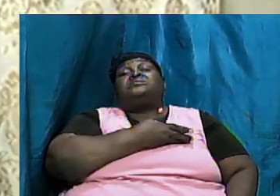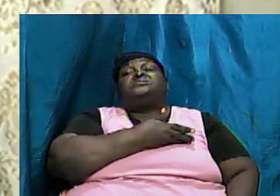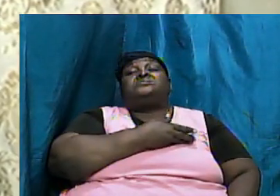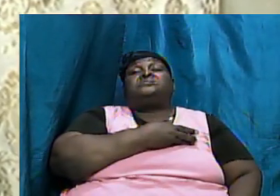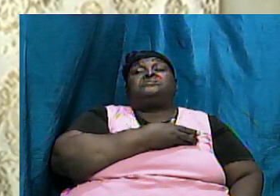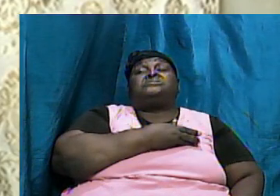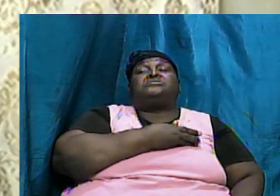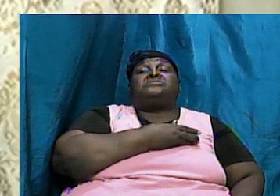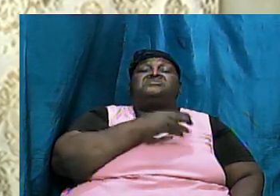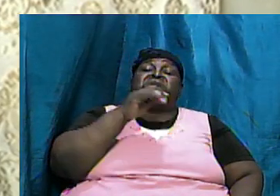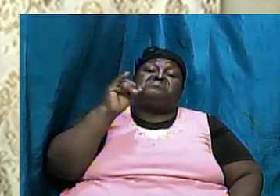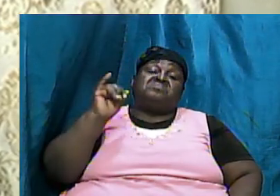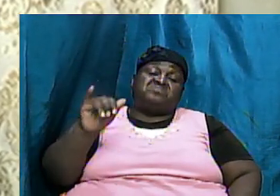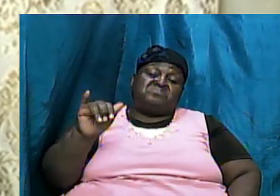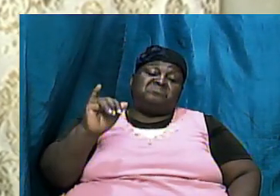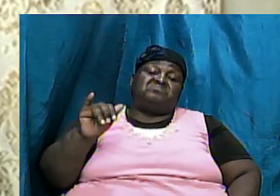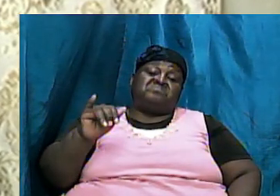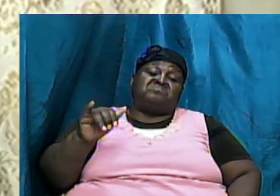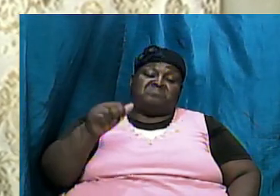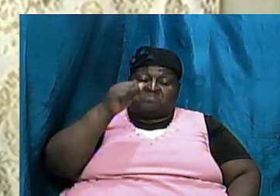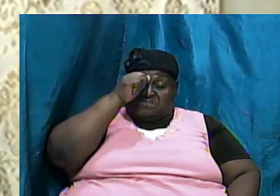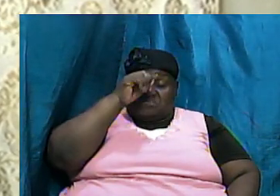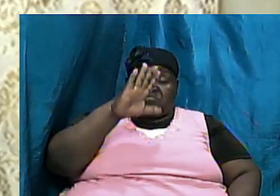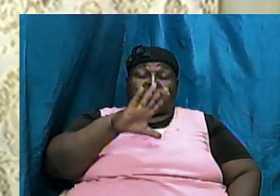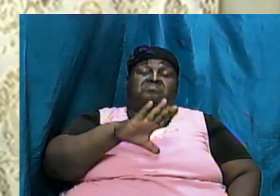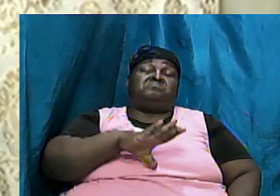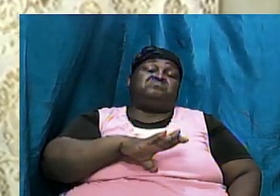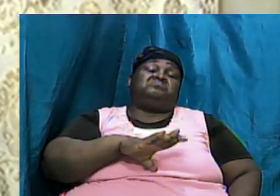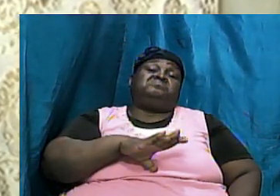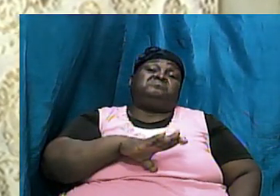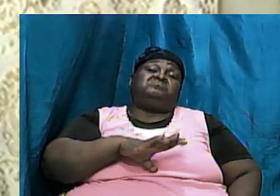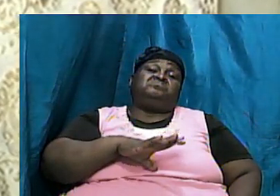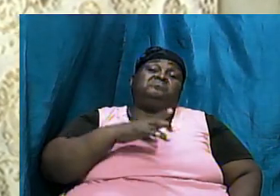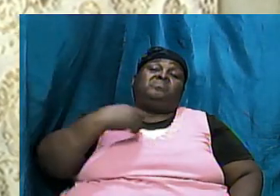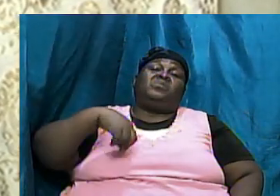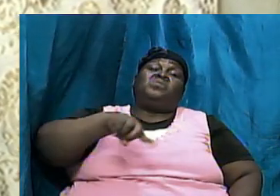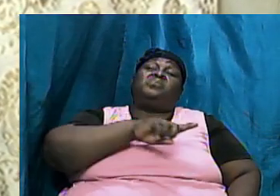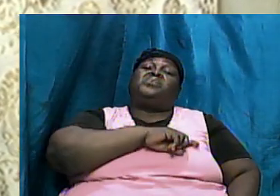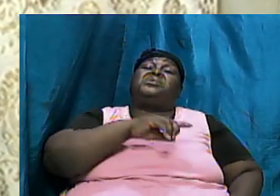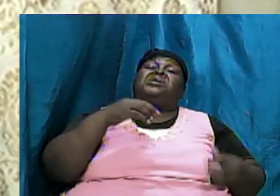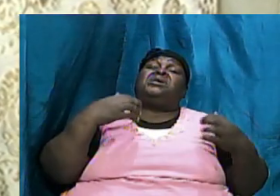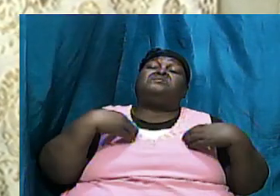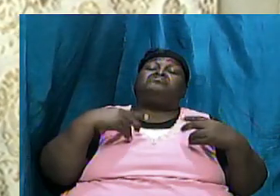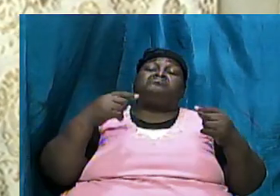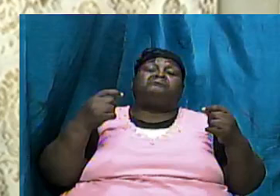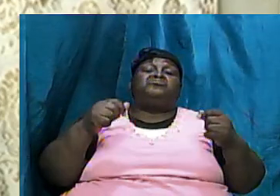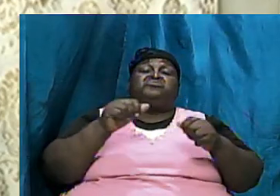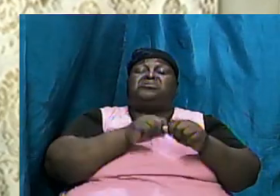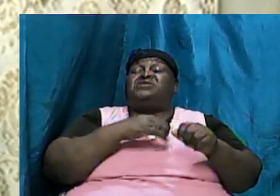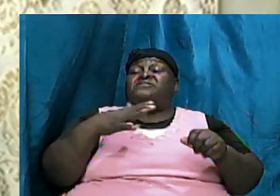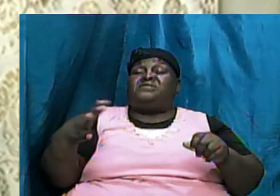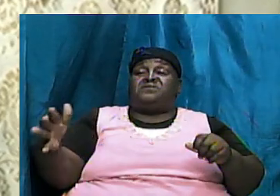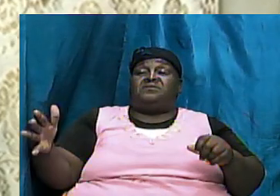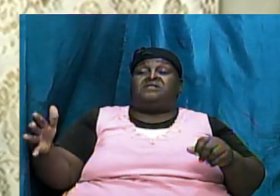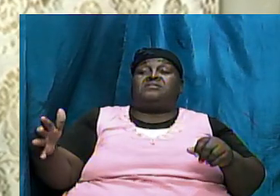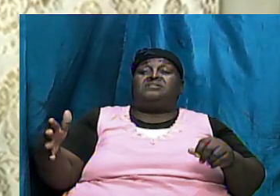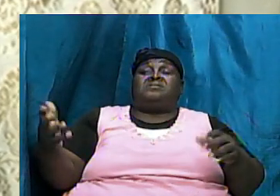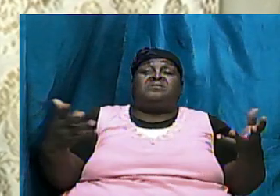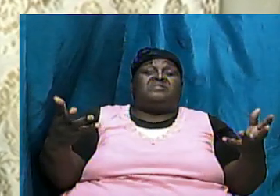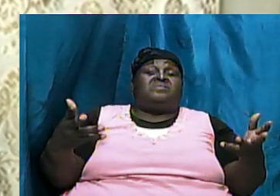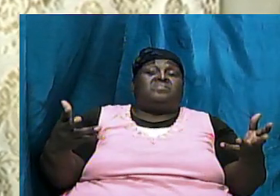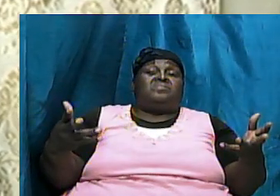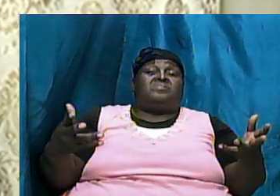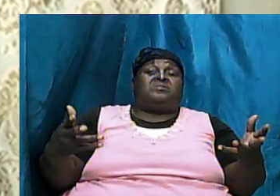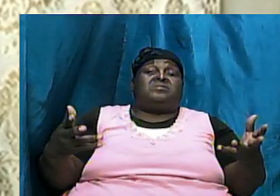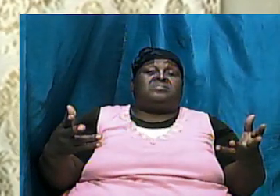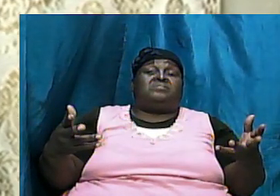we are still but men and we have to do everything and what we are seeing as we